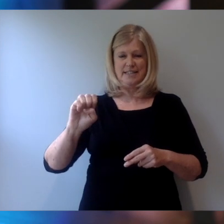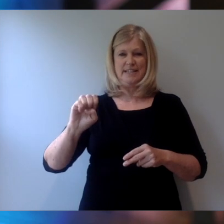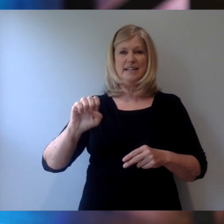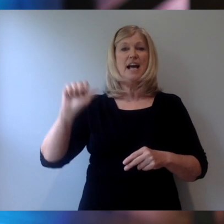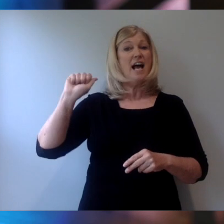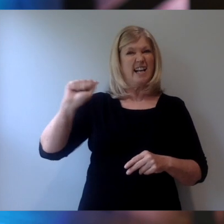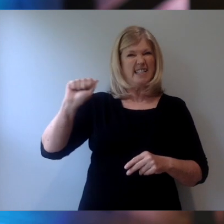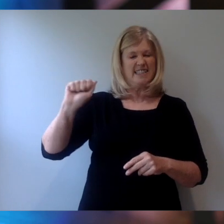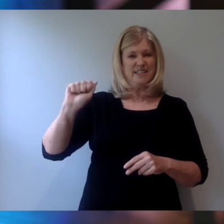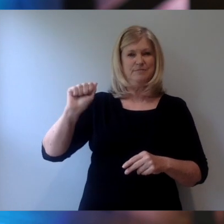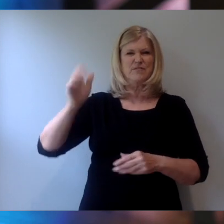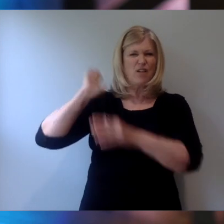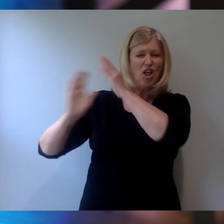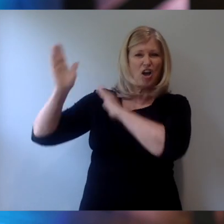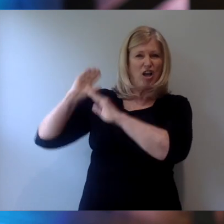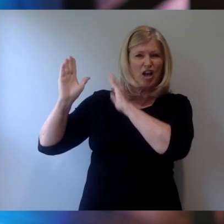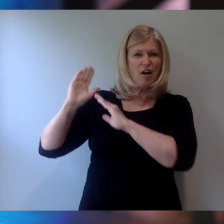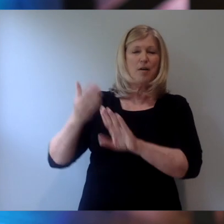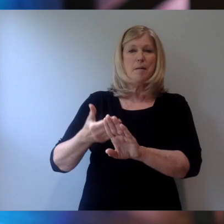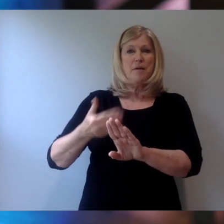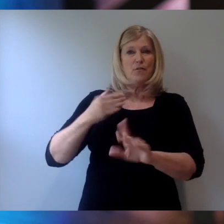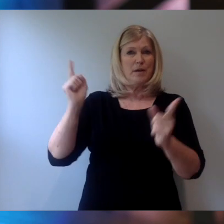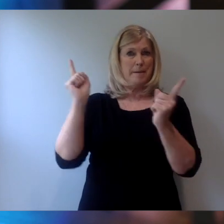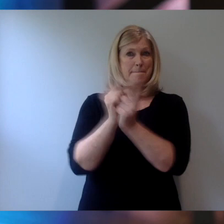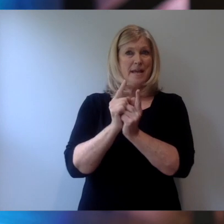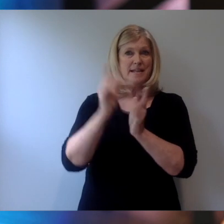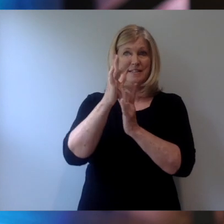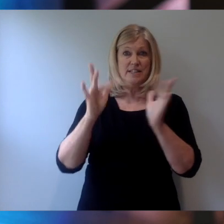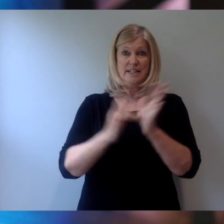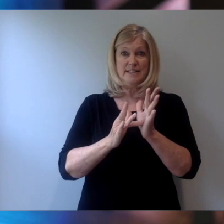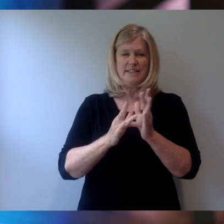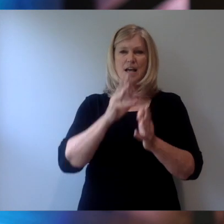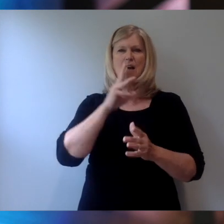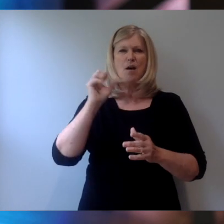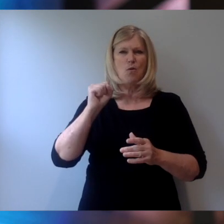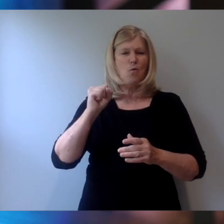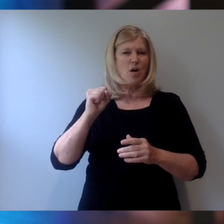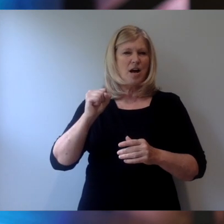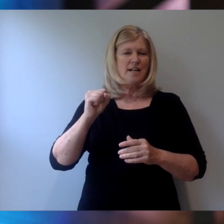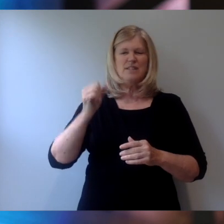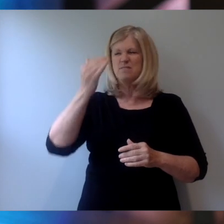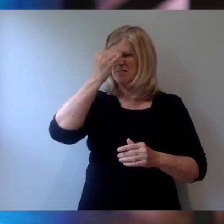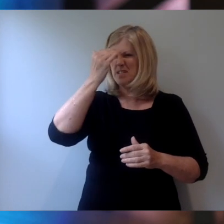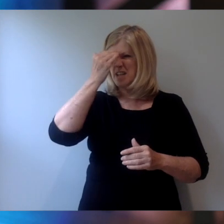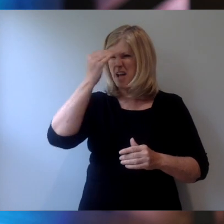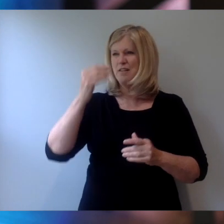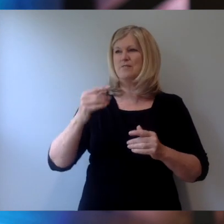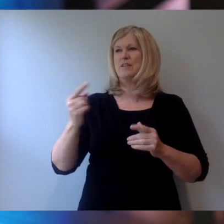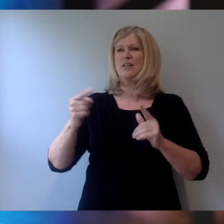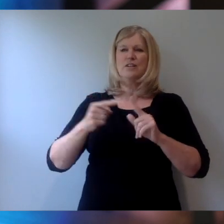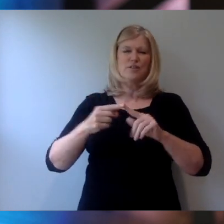Augustine, before he met Jesus, was widely known to spend his days and